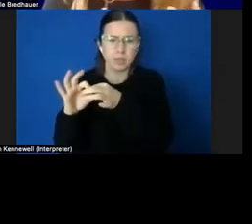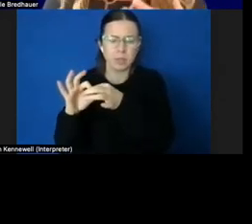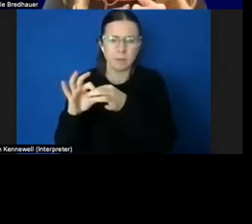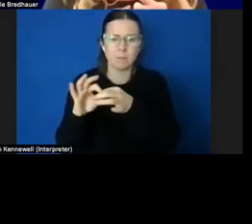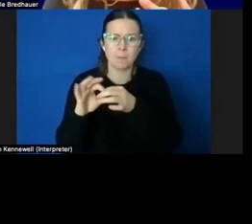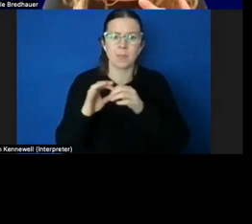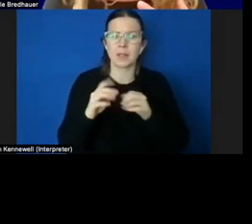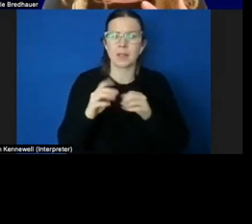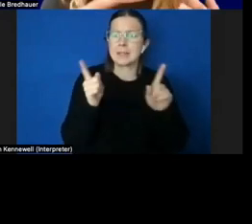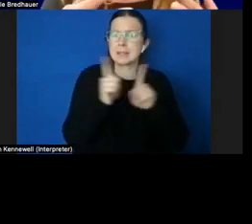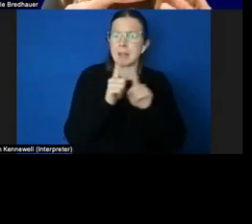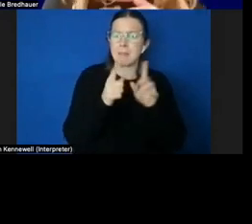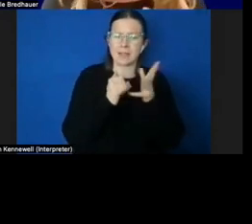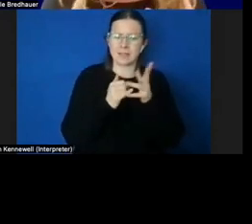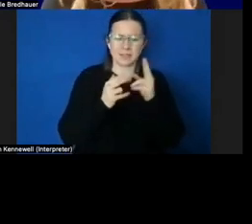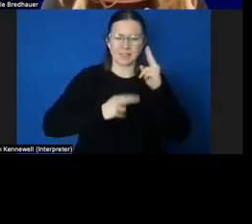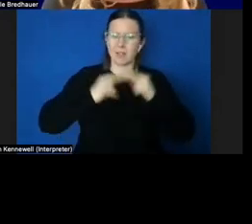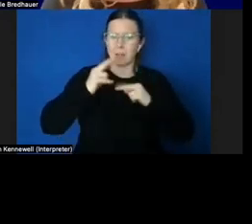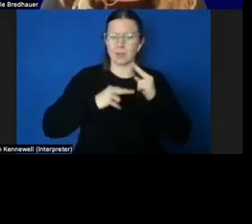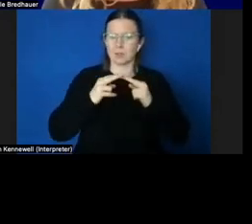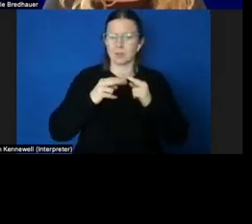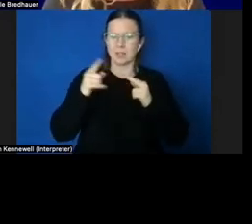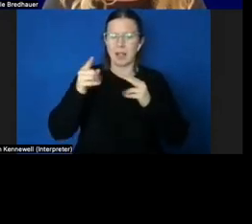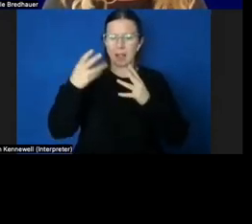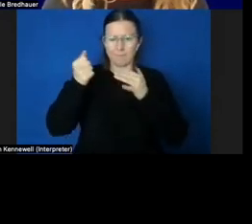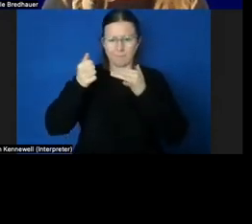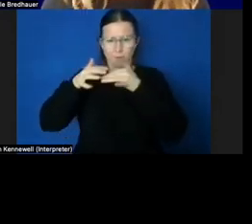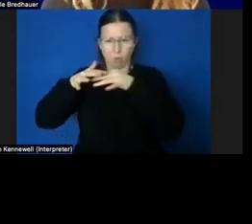just like development is very enmeshed.